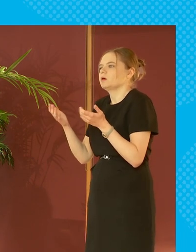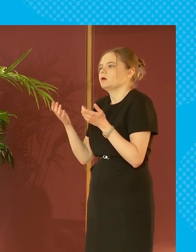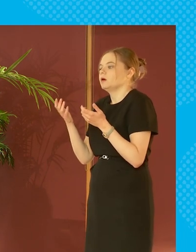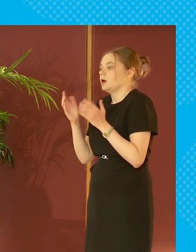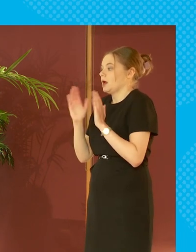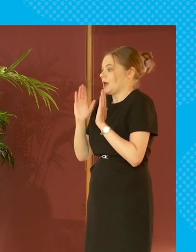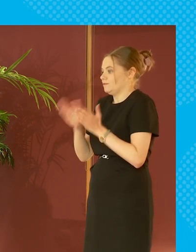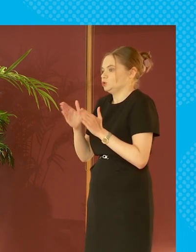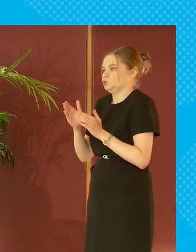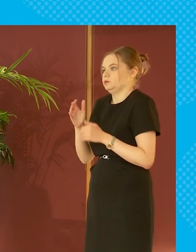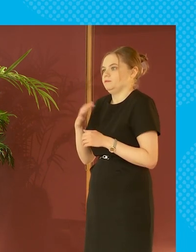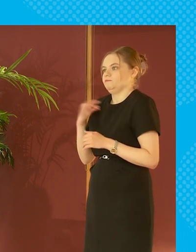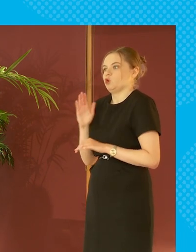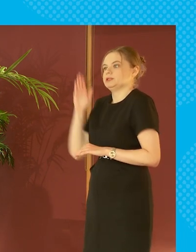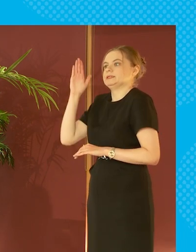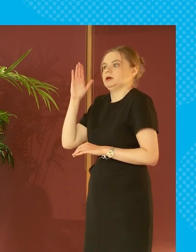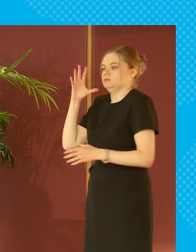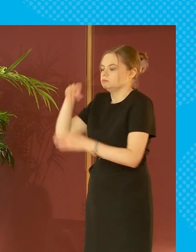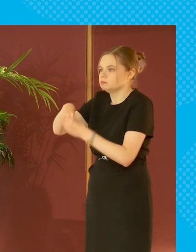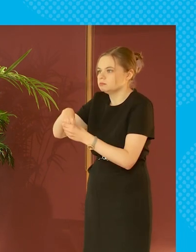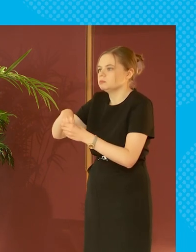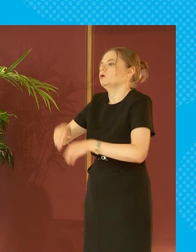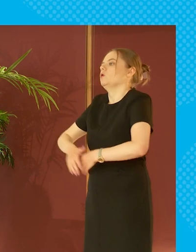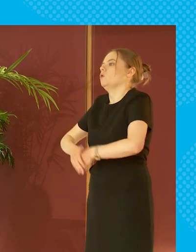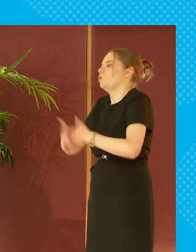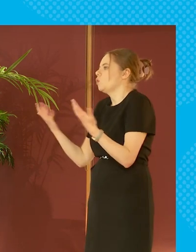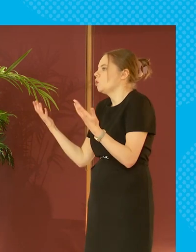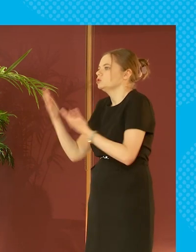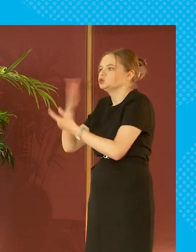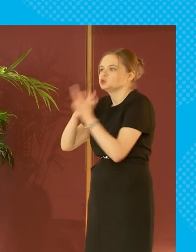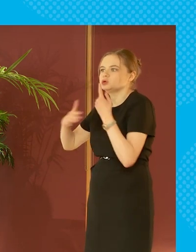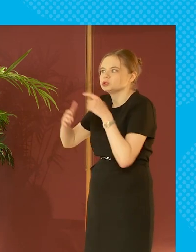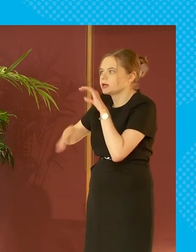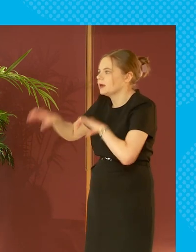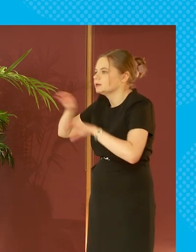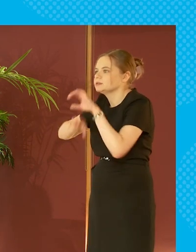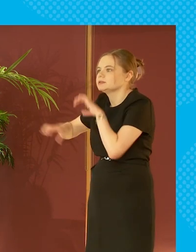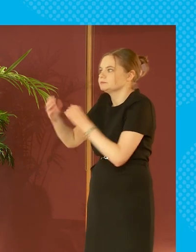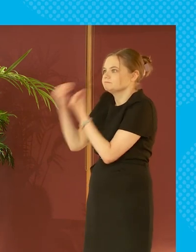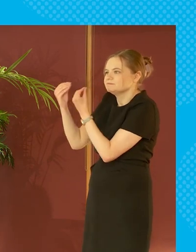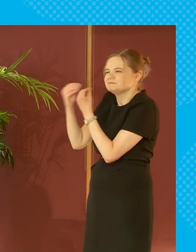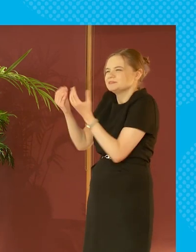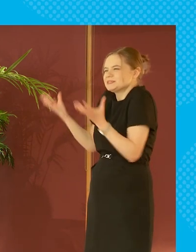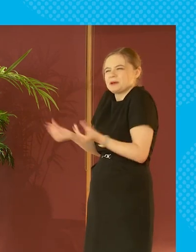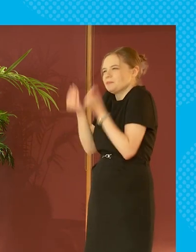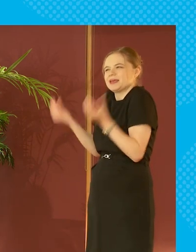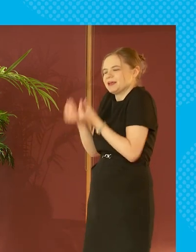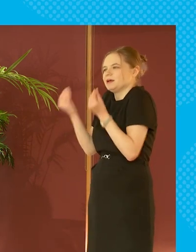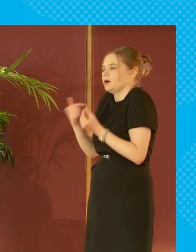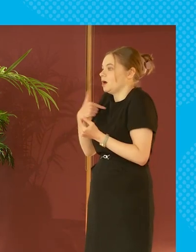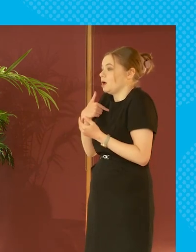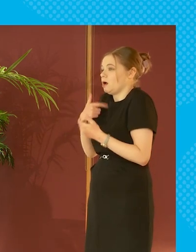actually either take up volunteering or do social science modules or something